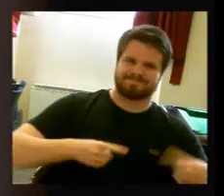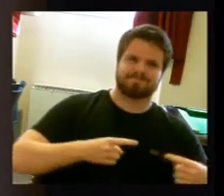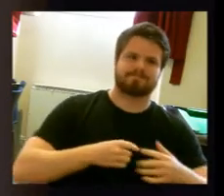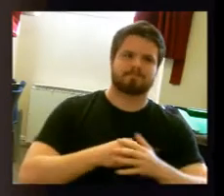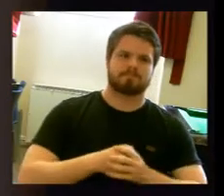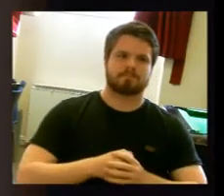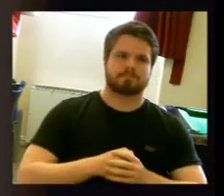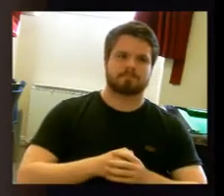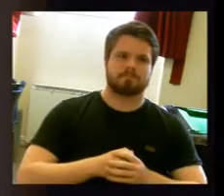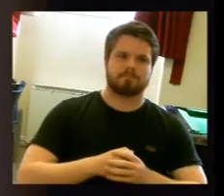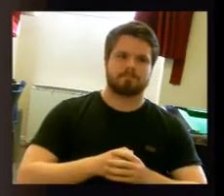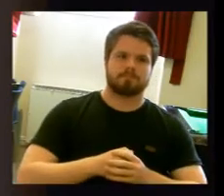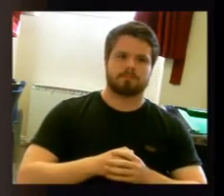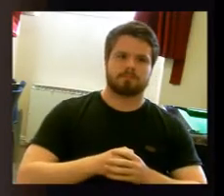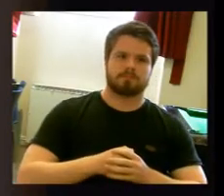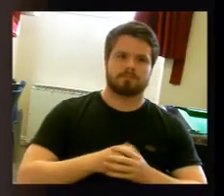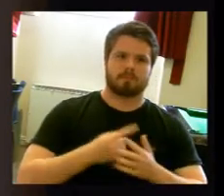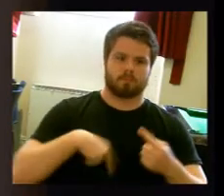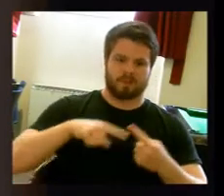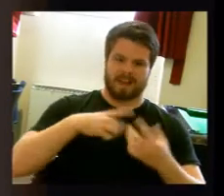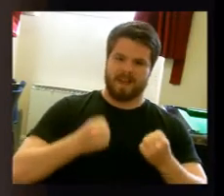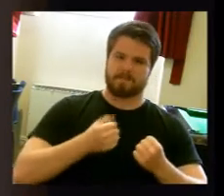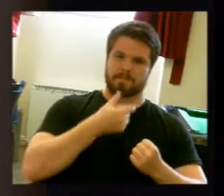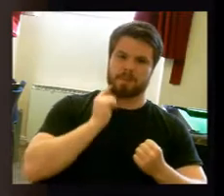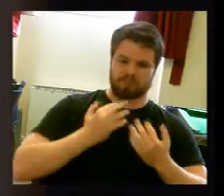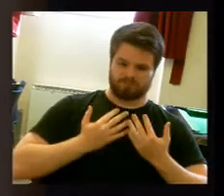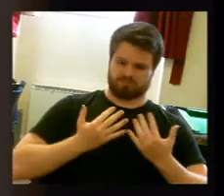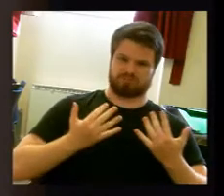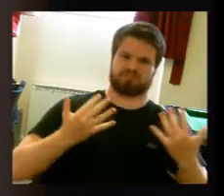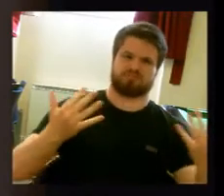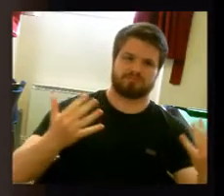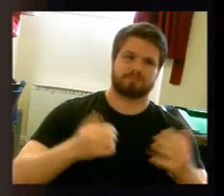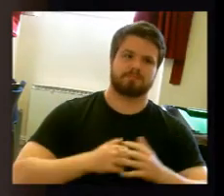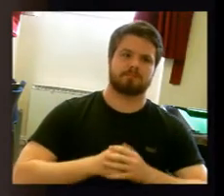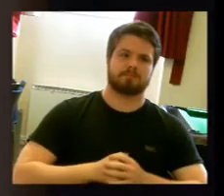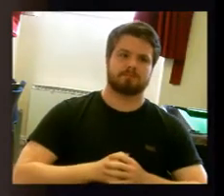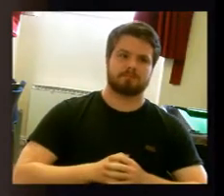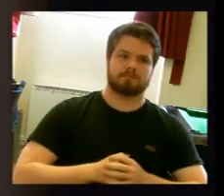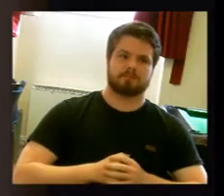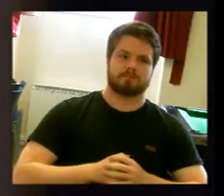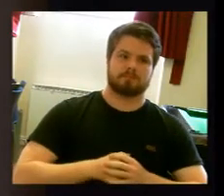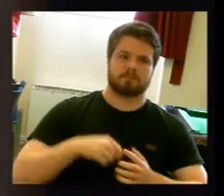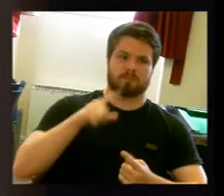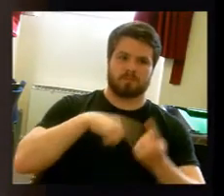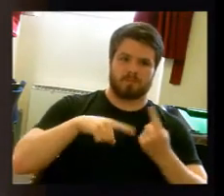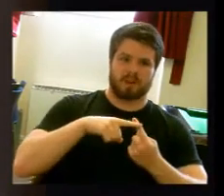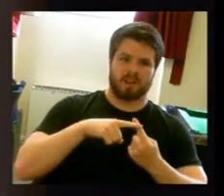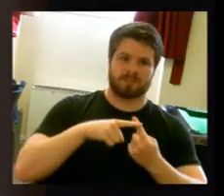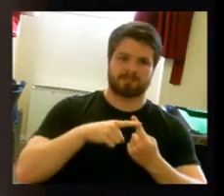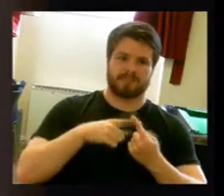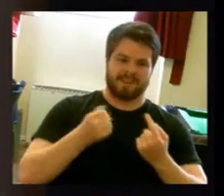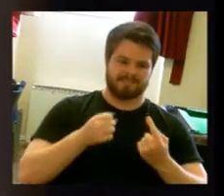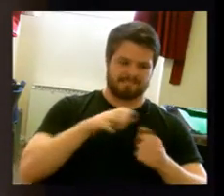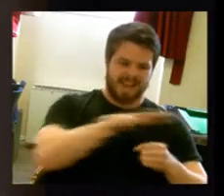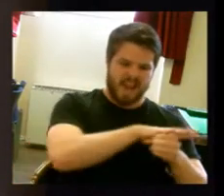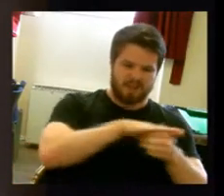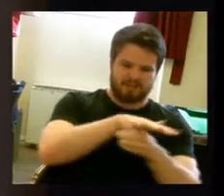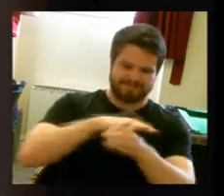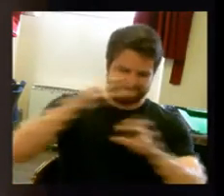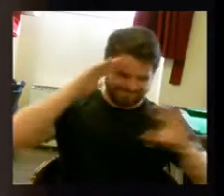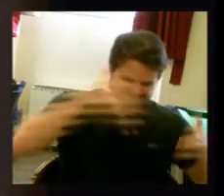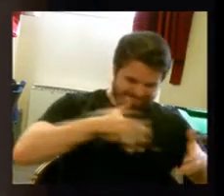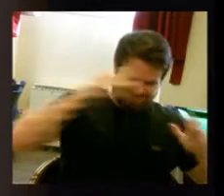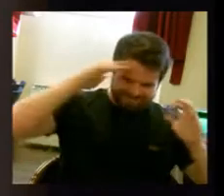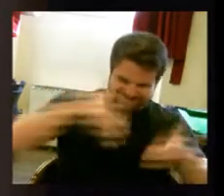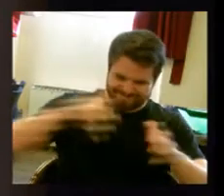areas of concern in terms of recruiting and retaining staff, we have a number of split-site services which are very